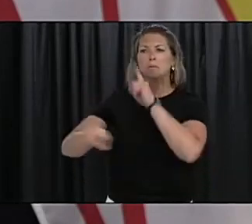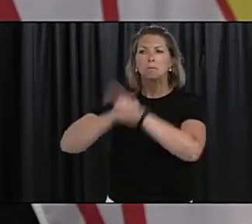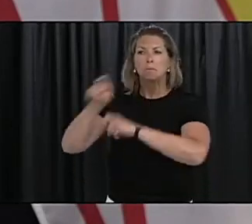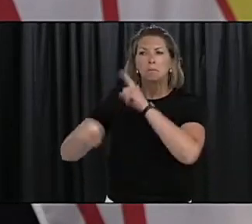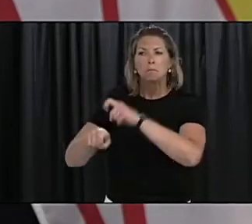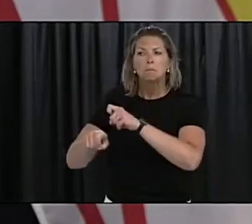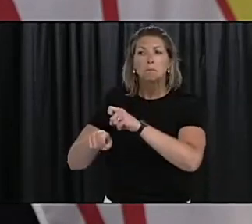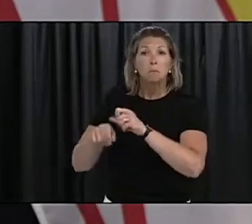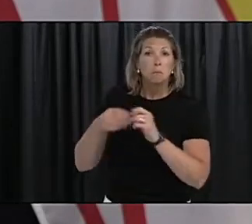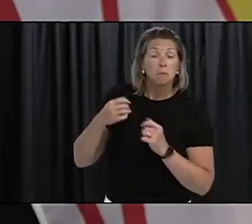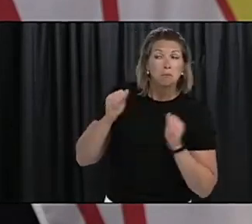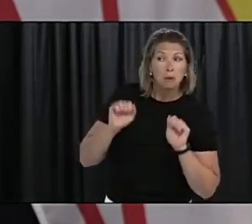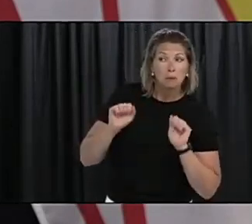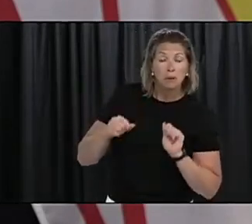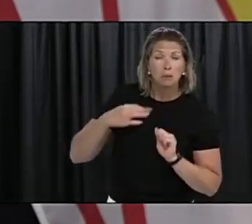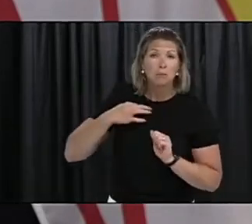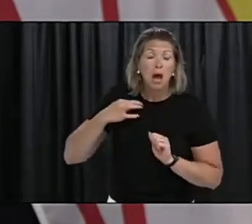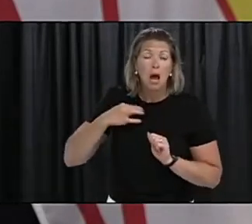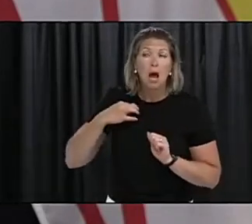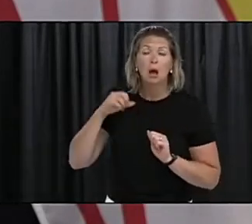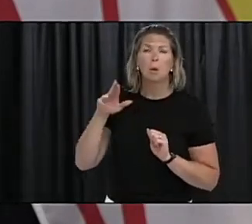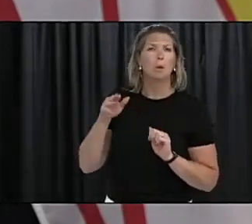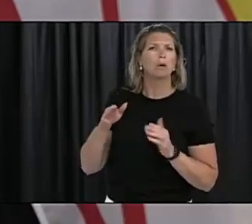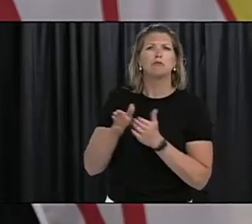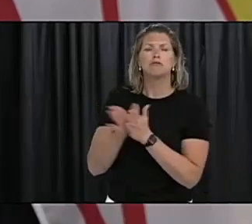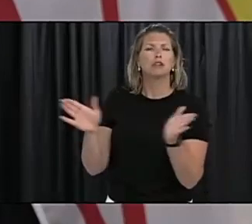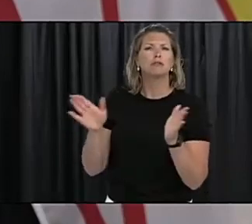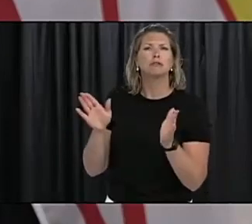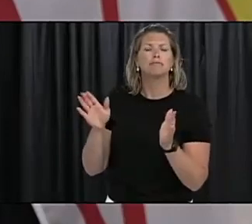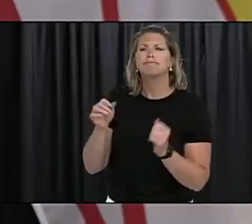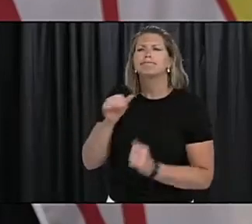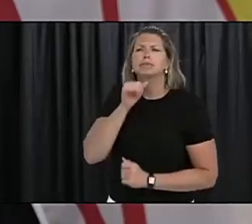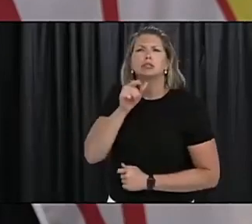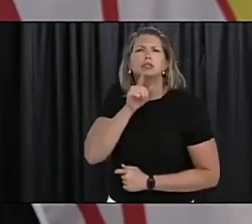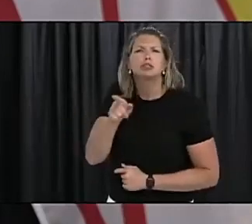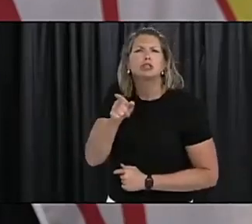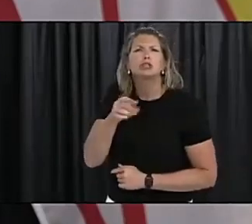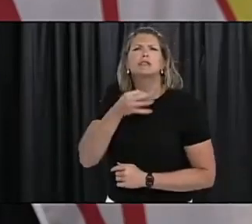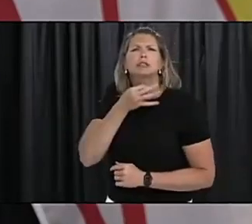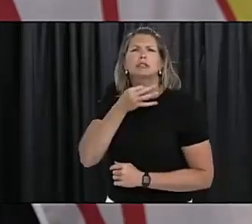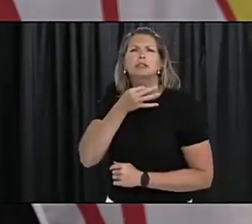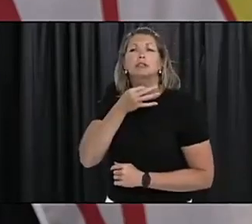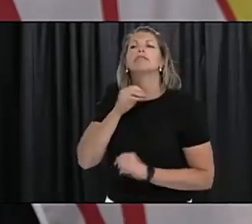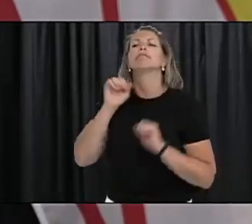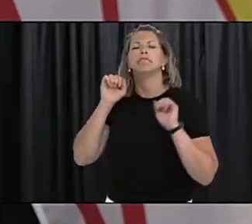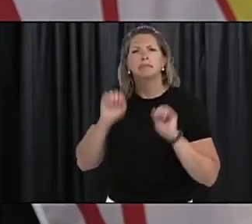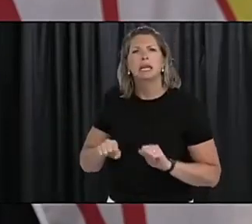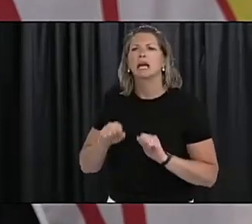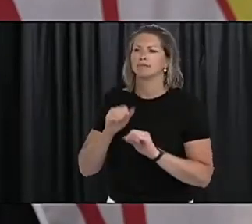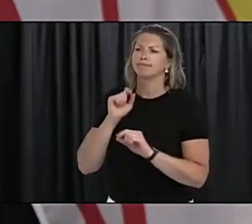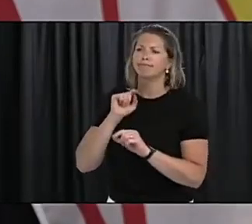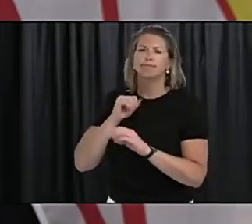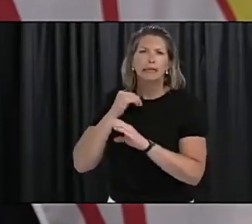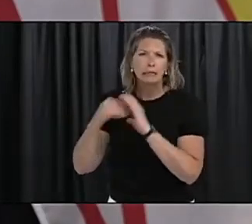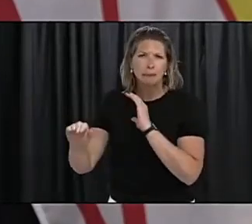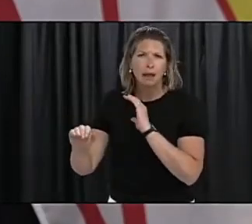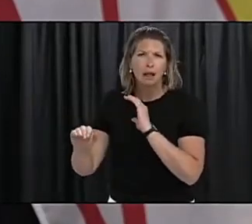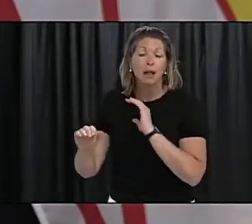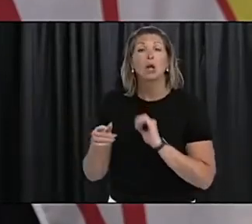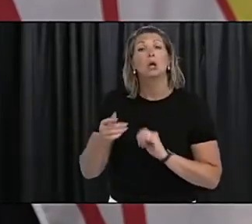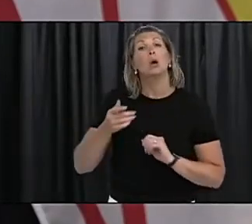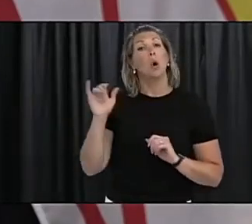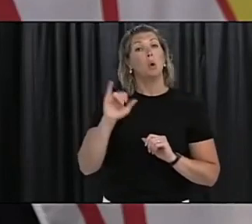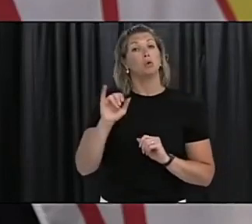or the general questions about the program itself related to contractors, well, we've been partnering with the Canadian Home Builders